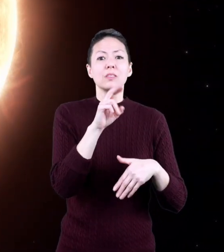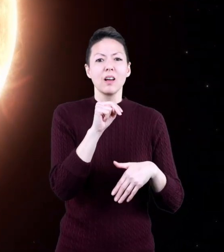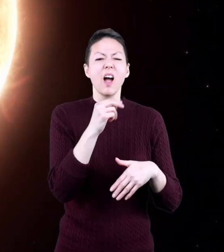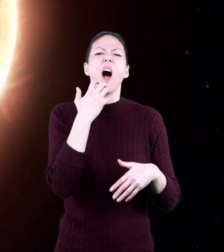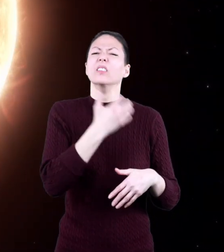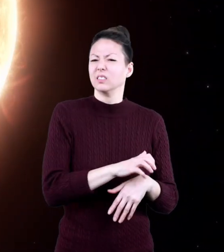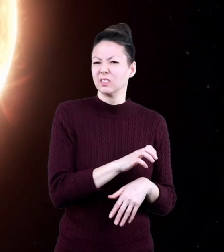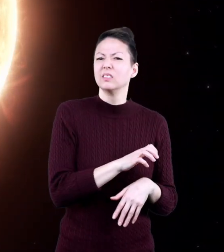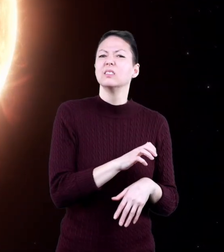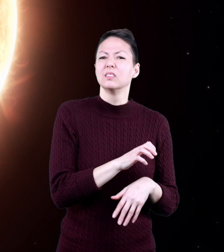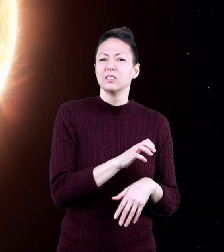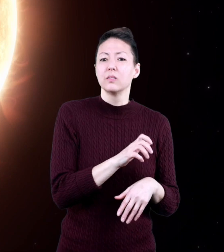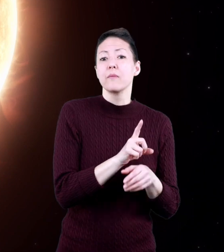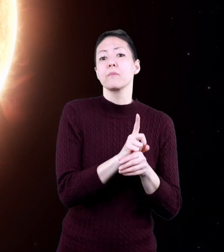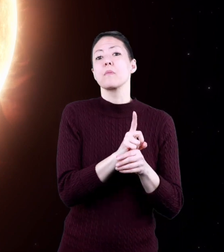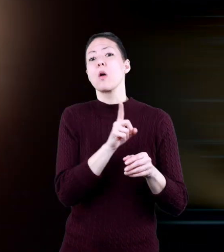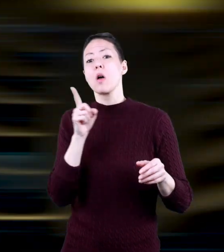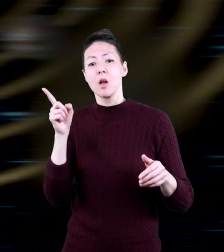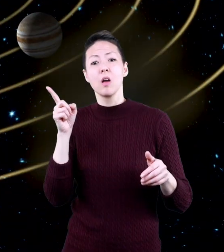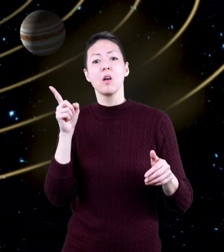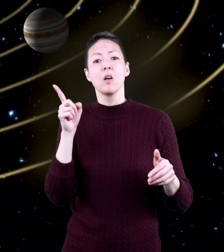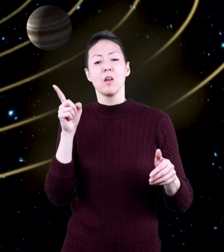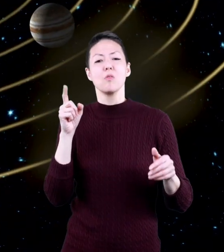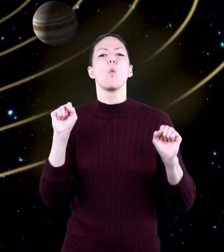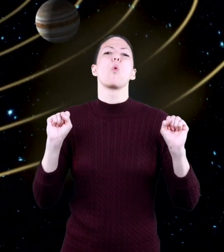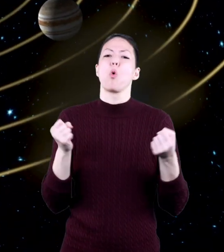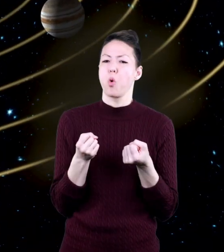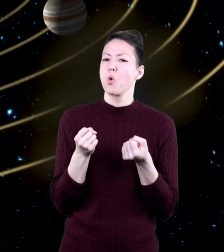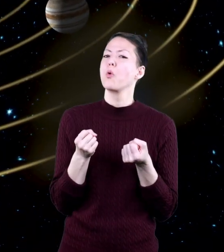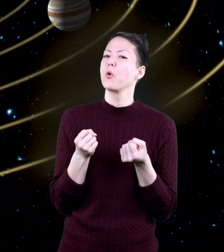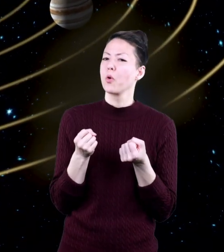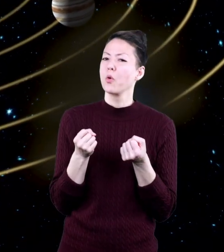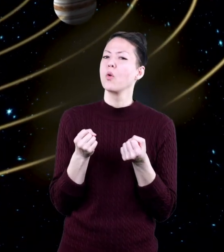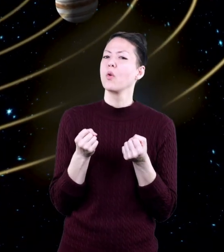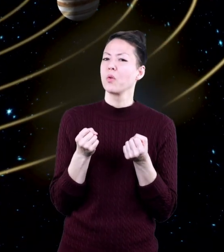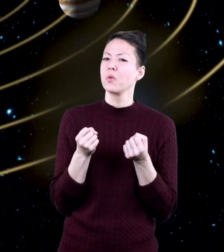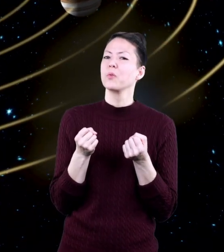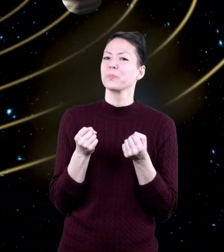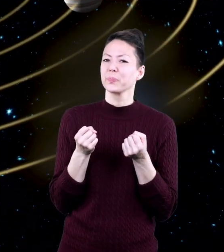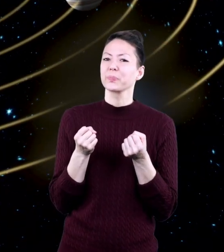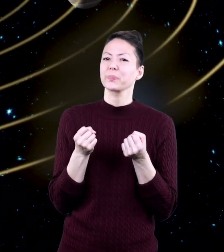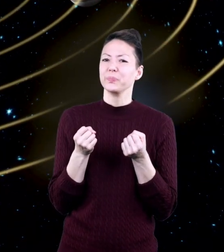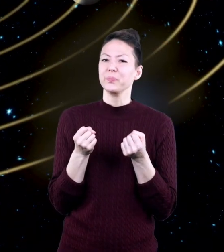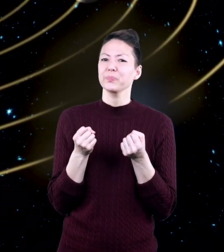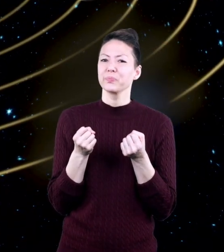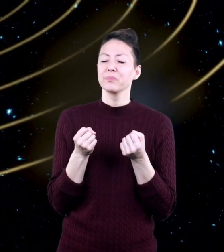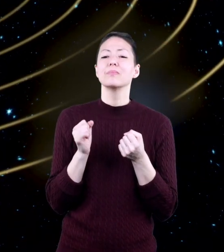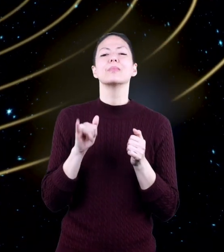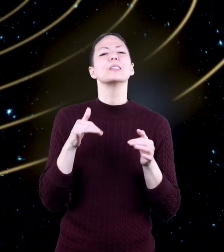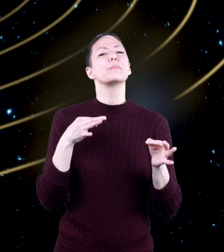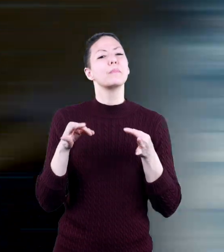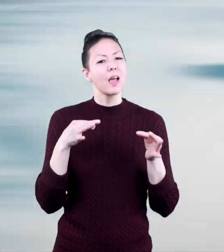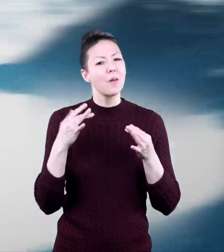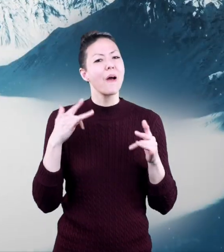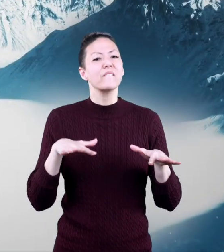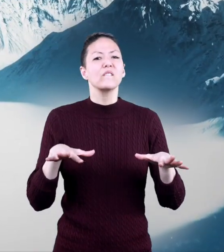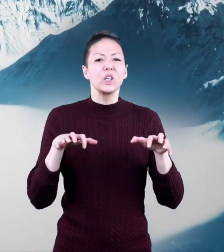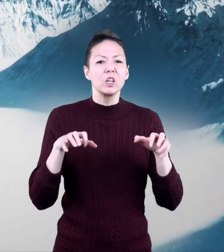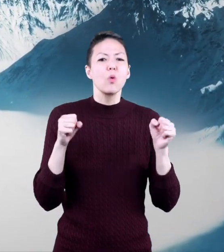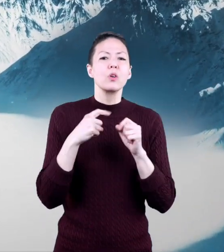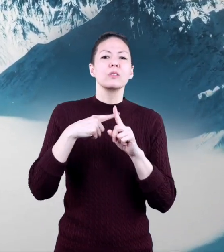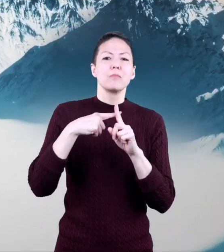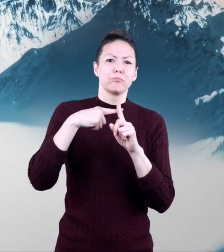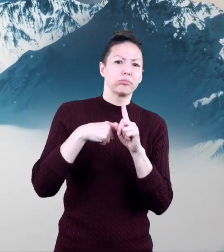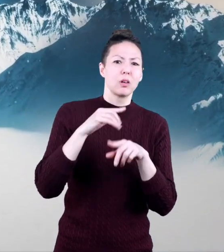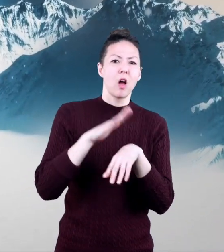closest to the sun get the hottest. And the planets that are farthest away get the coldest. Which explains the